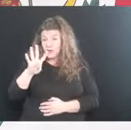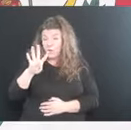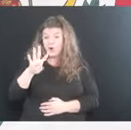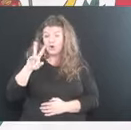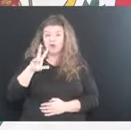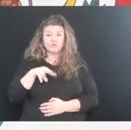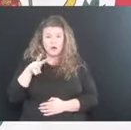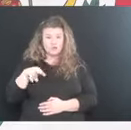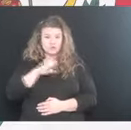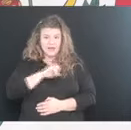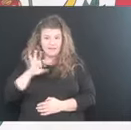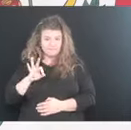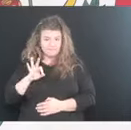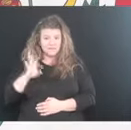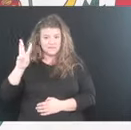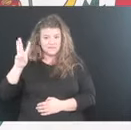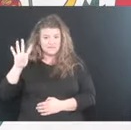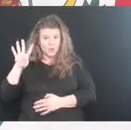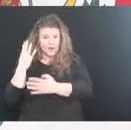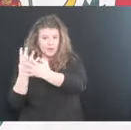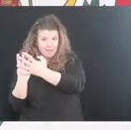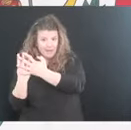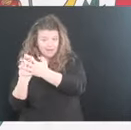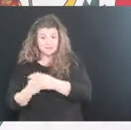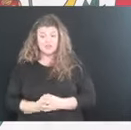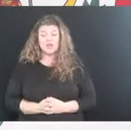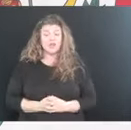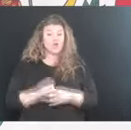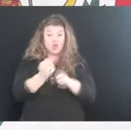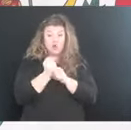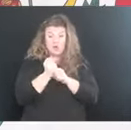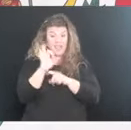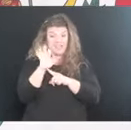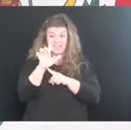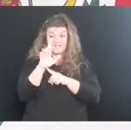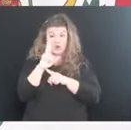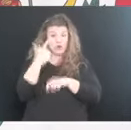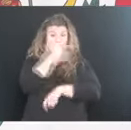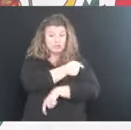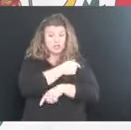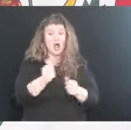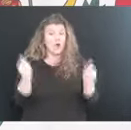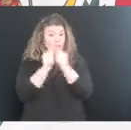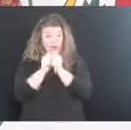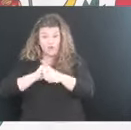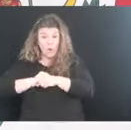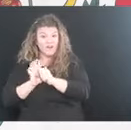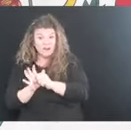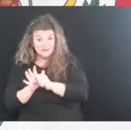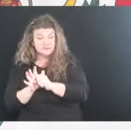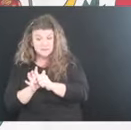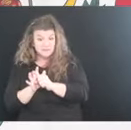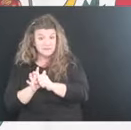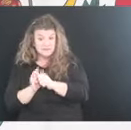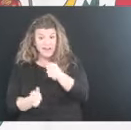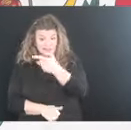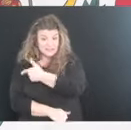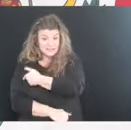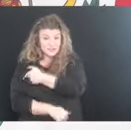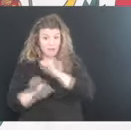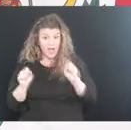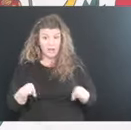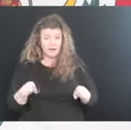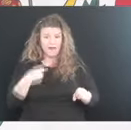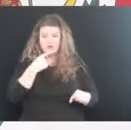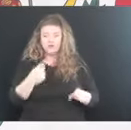staff, you can get your flu shot right with your COVID vaccine. I've told you over and over, if